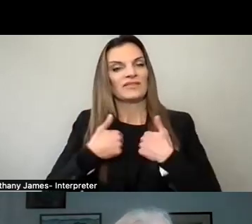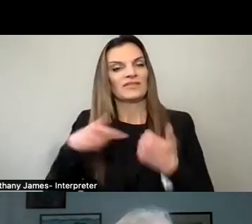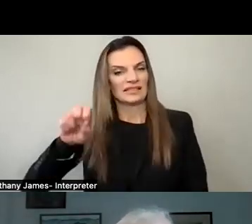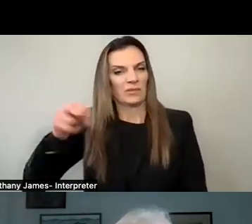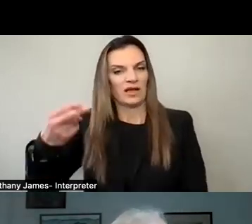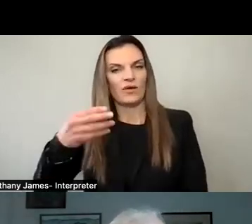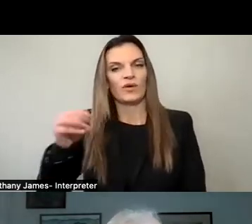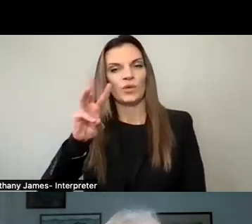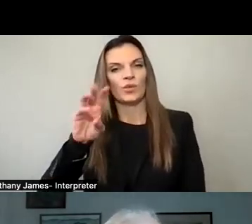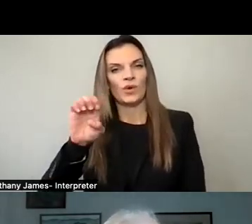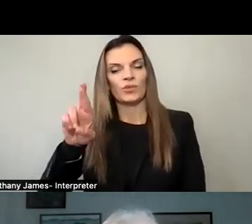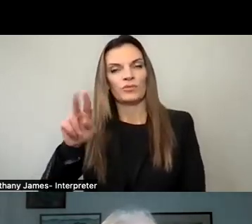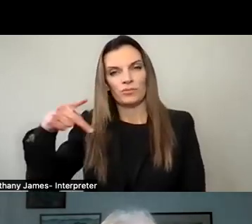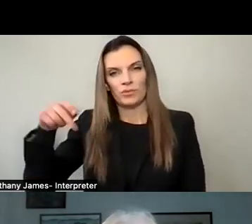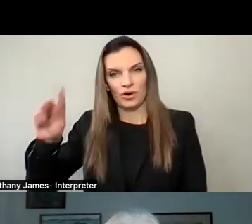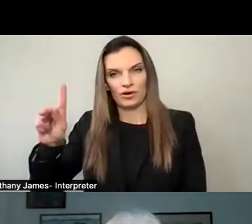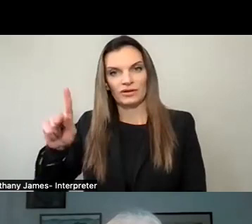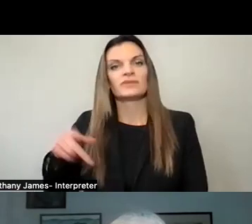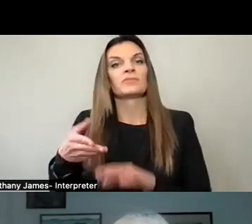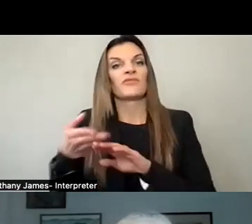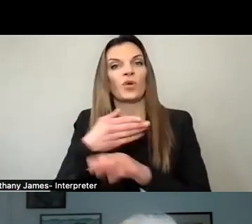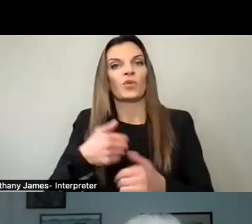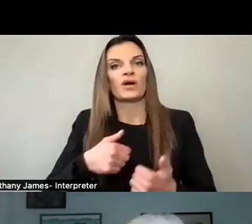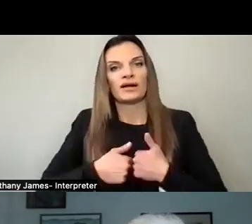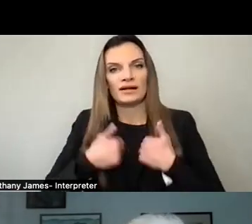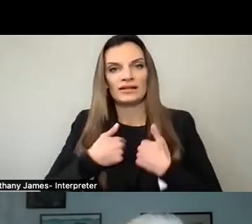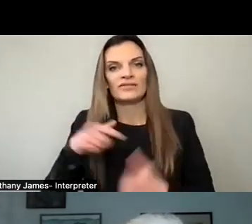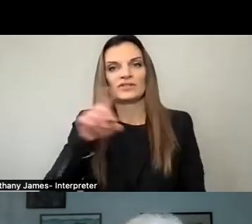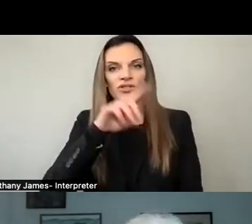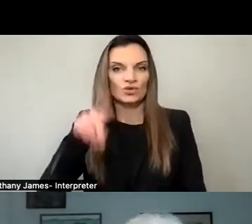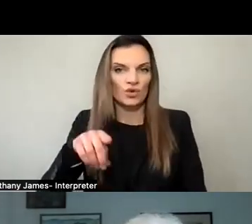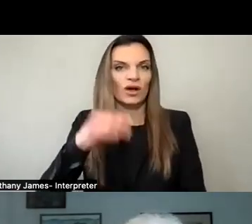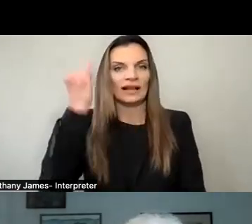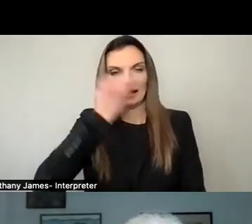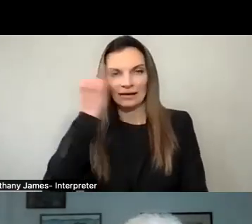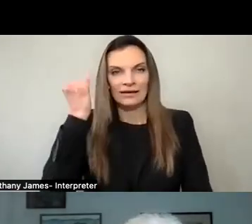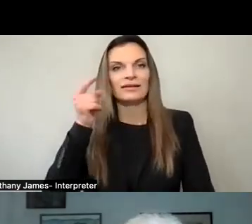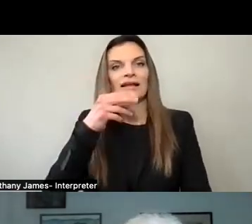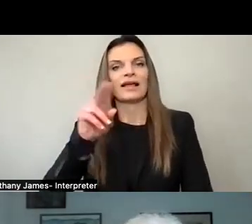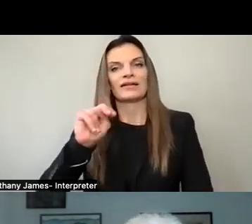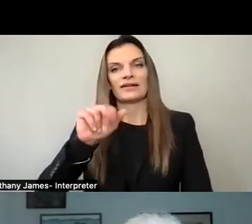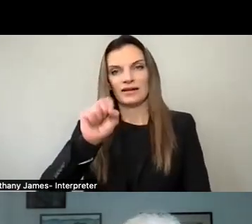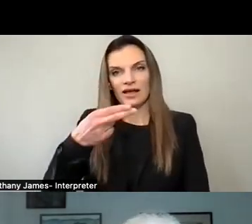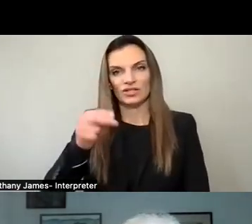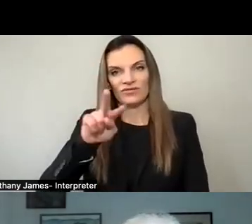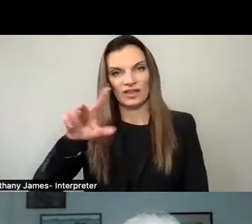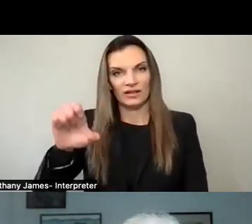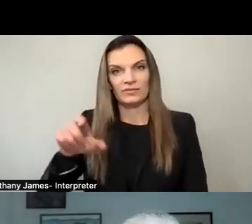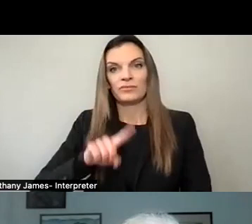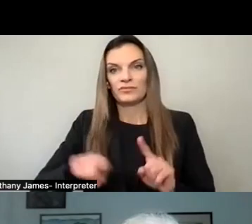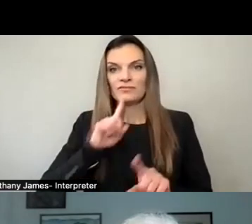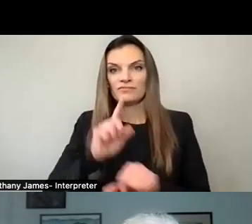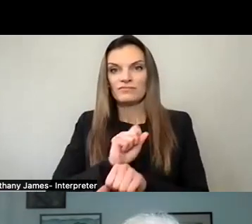in Weber Park. Before that, we lived in Italy, Detroit, and Nashville. But I can probably say that Sleepy Hollow is the